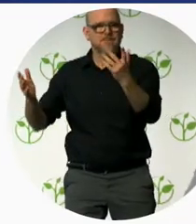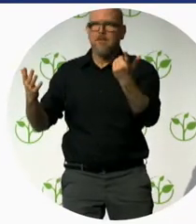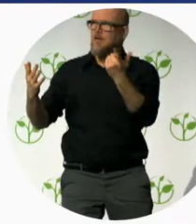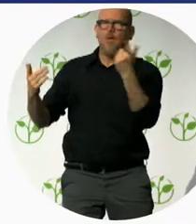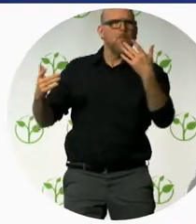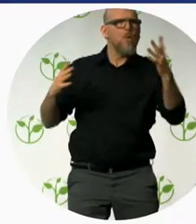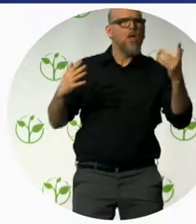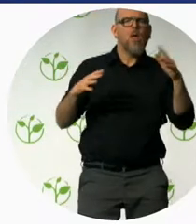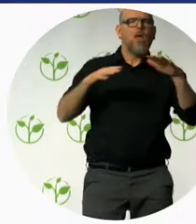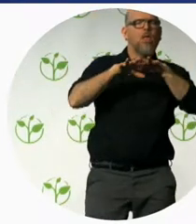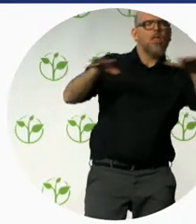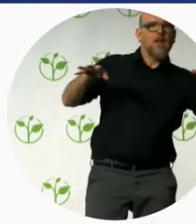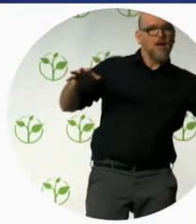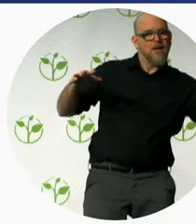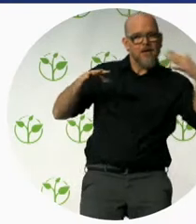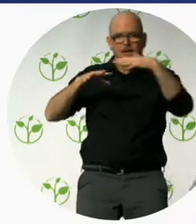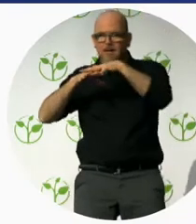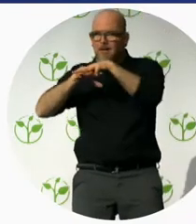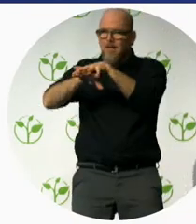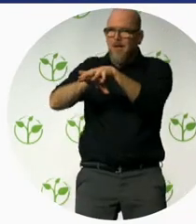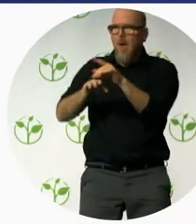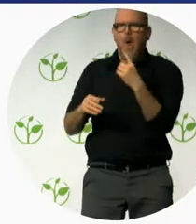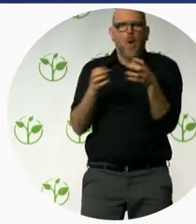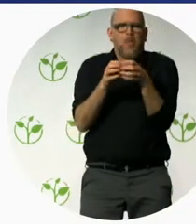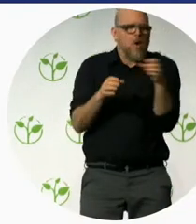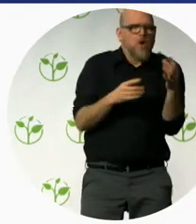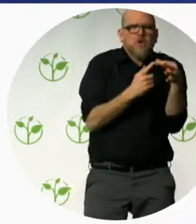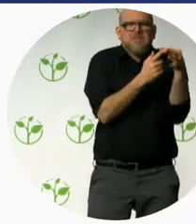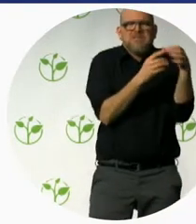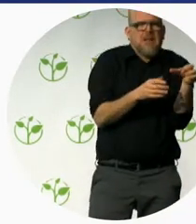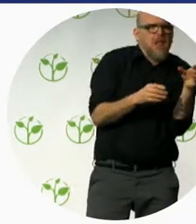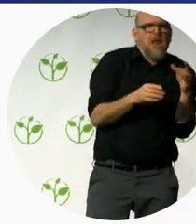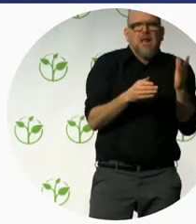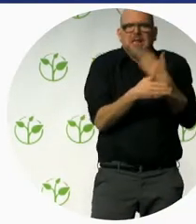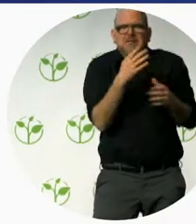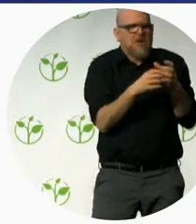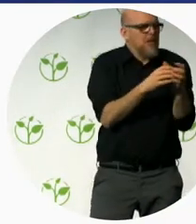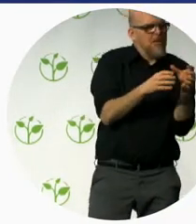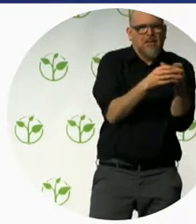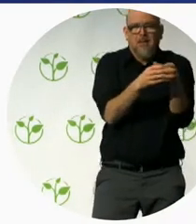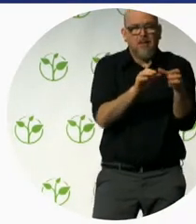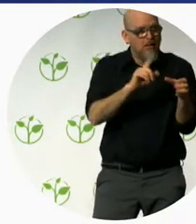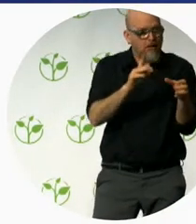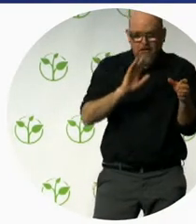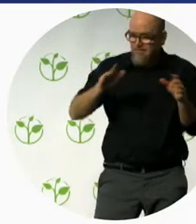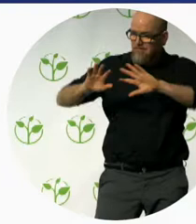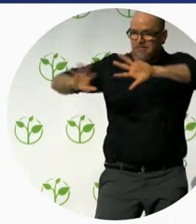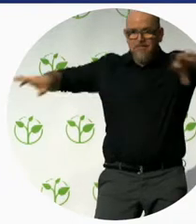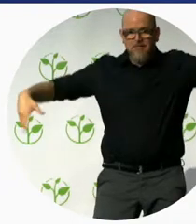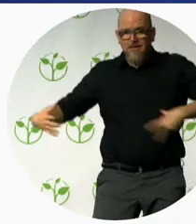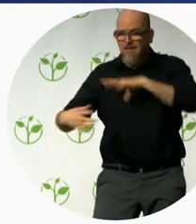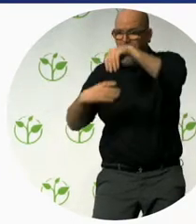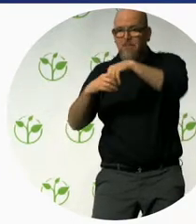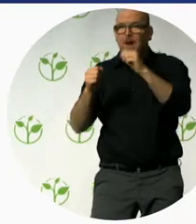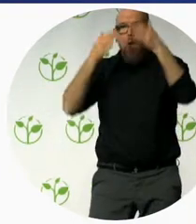serving our own community, but everyone can participate. So, I think that's a very important message